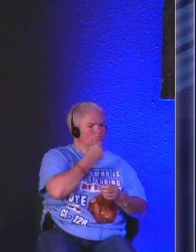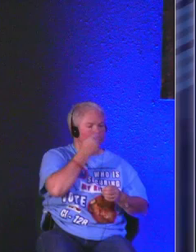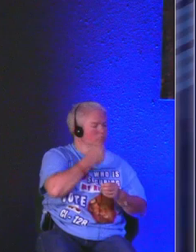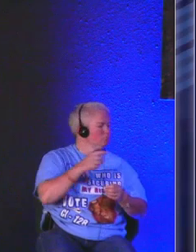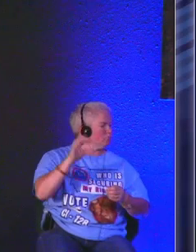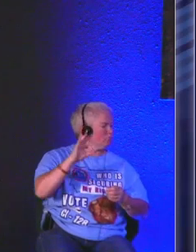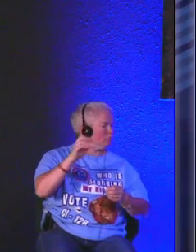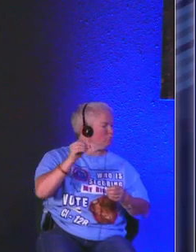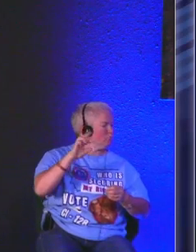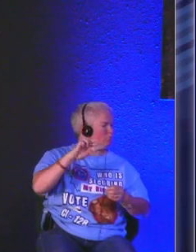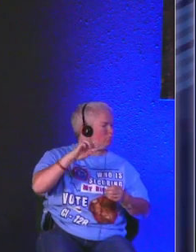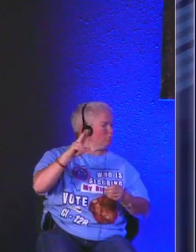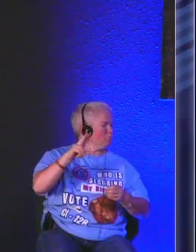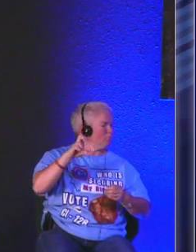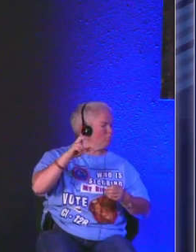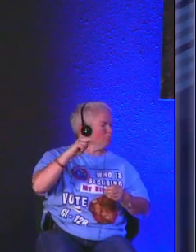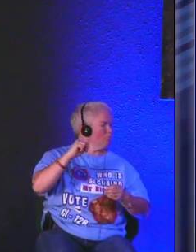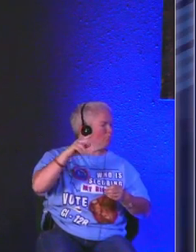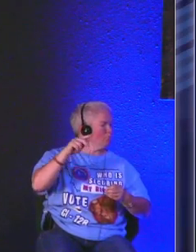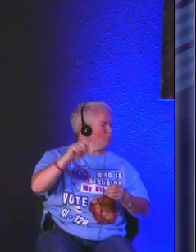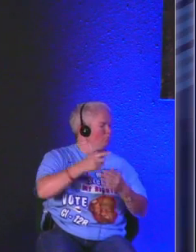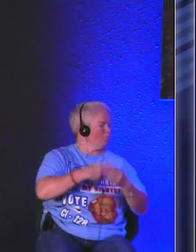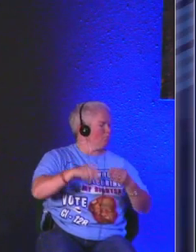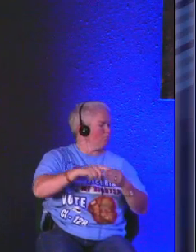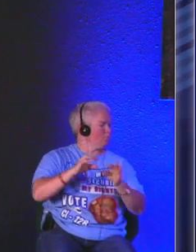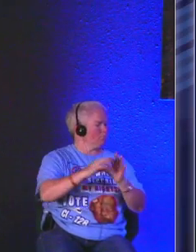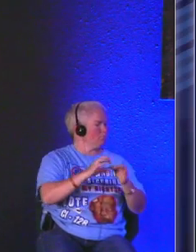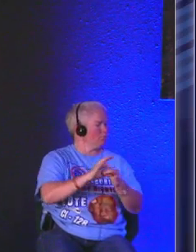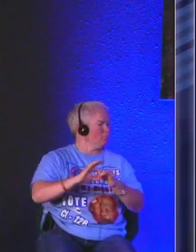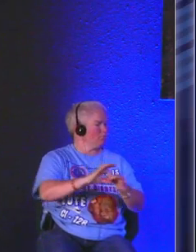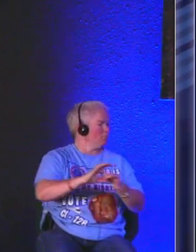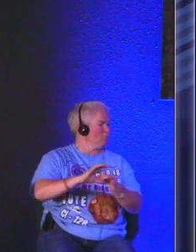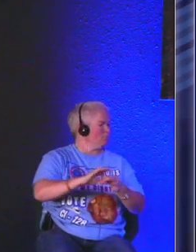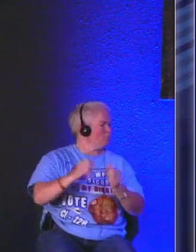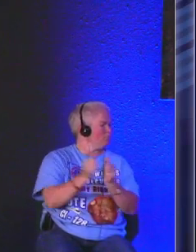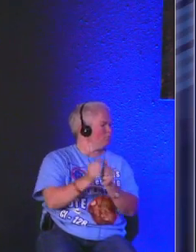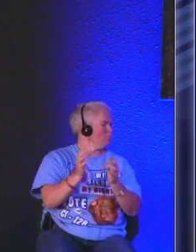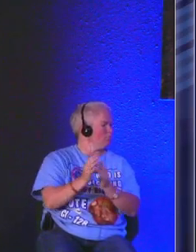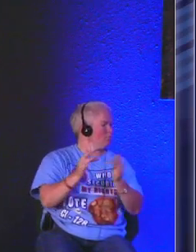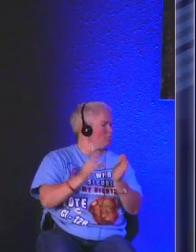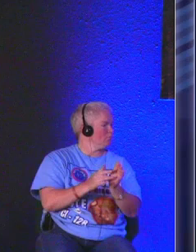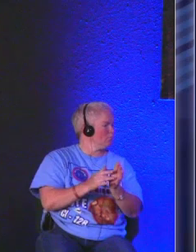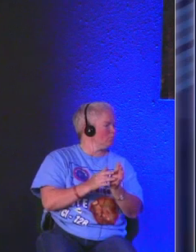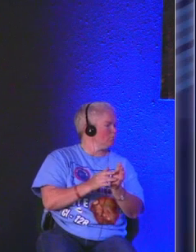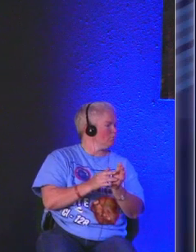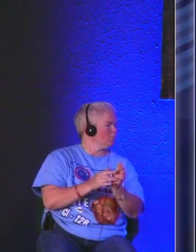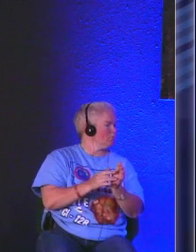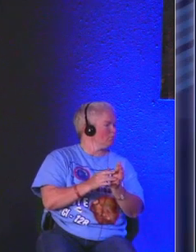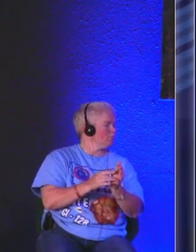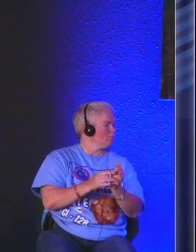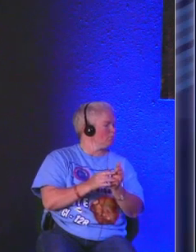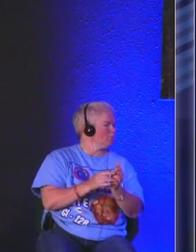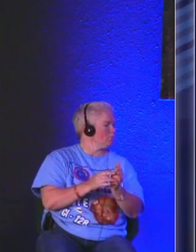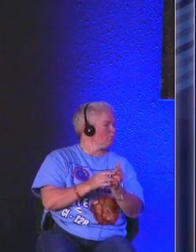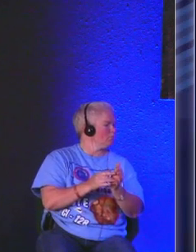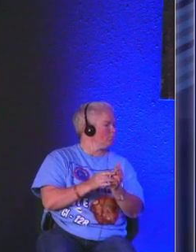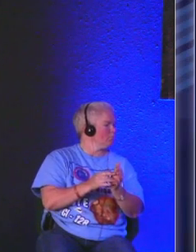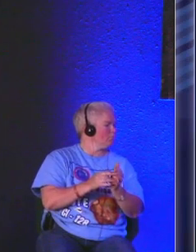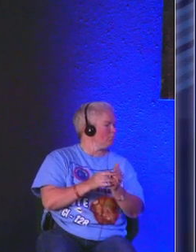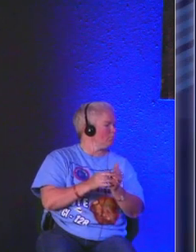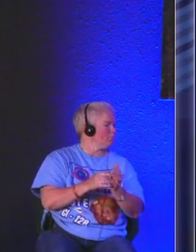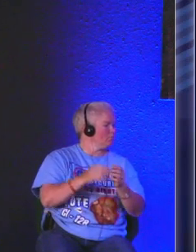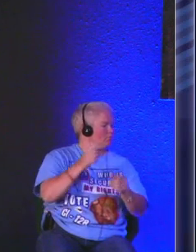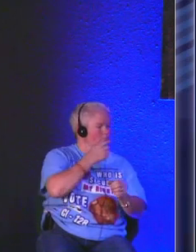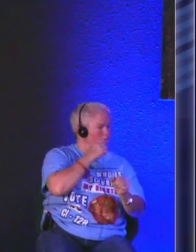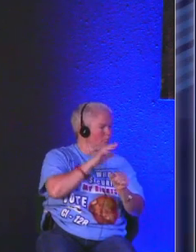who are fervent about their relationship with Jesus and it seems like the more chaotic the world gets